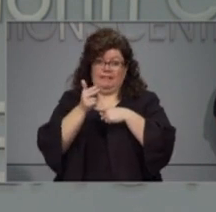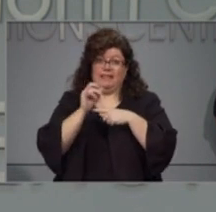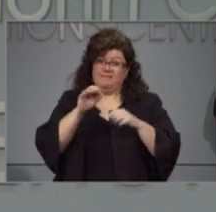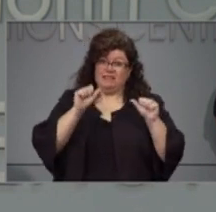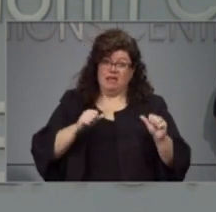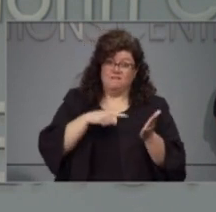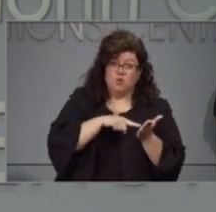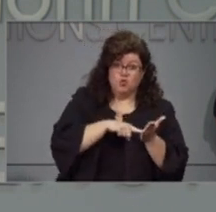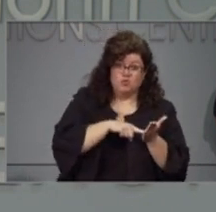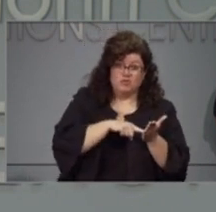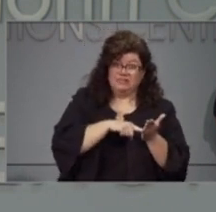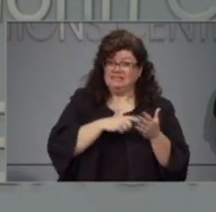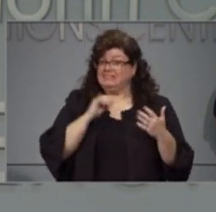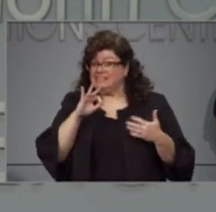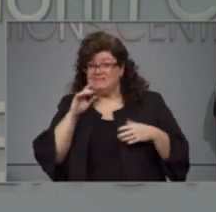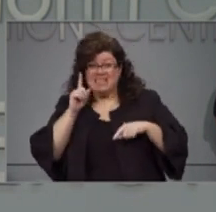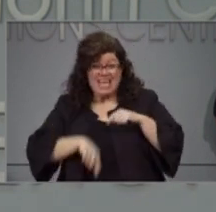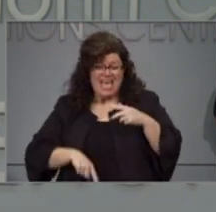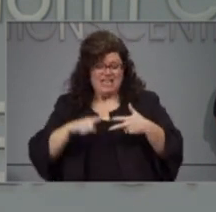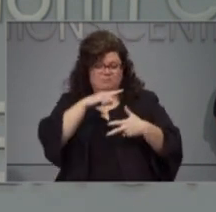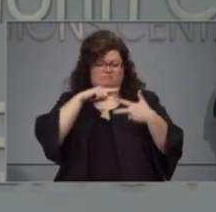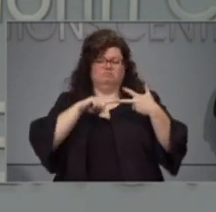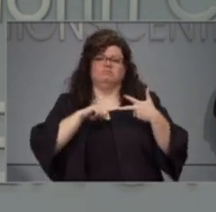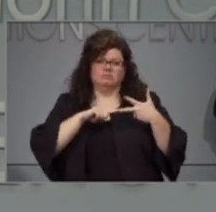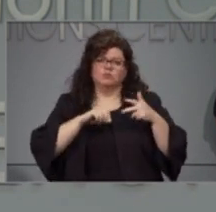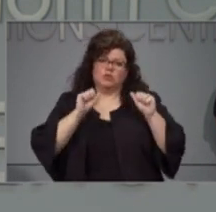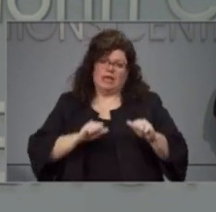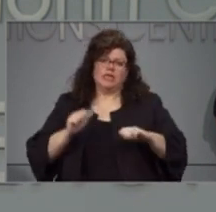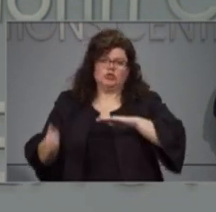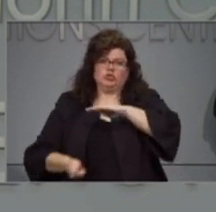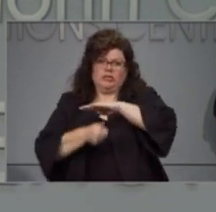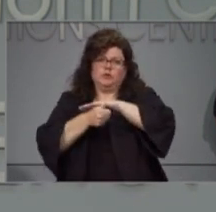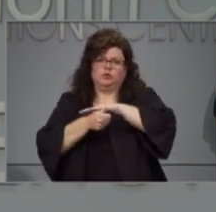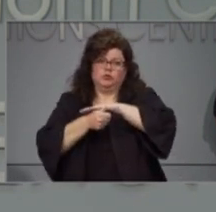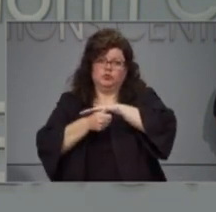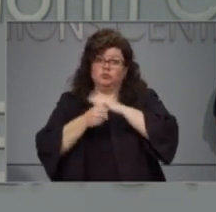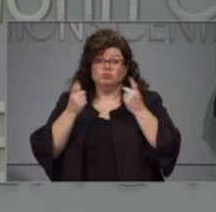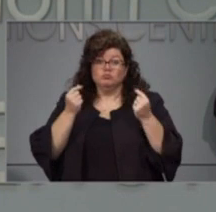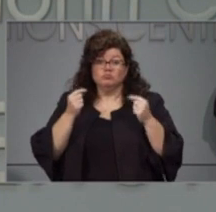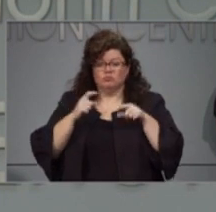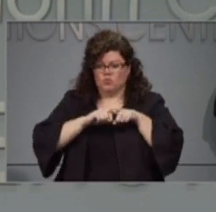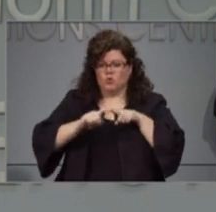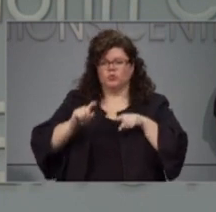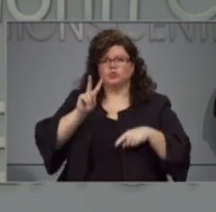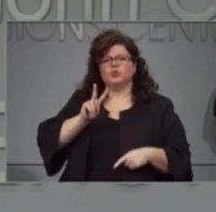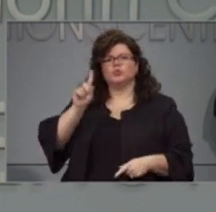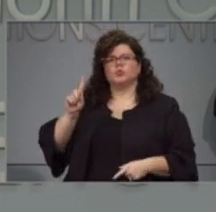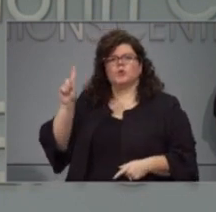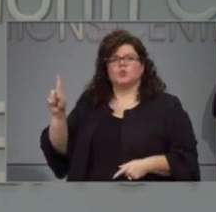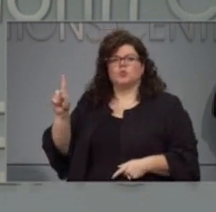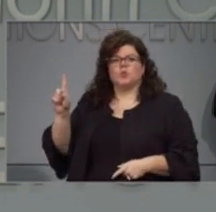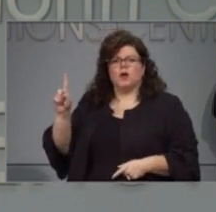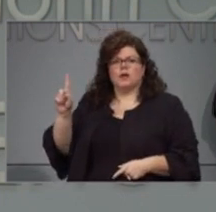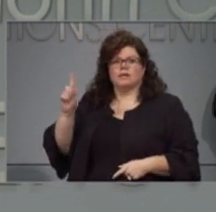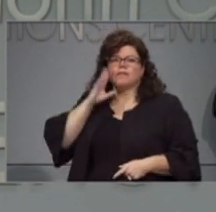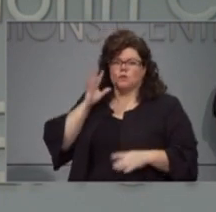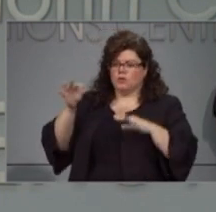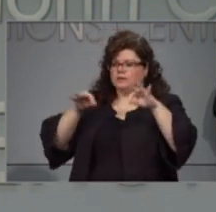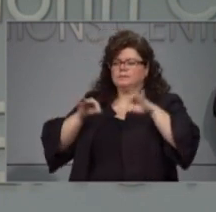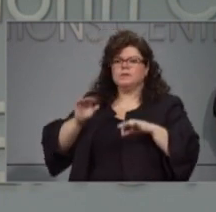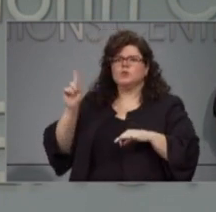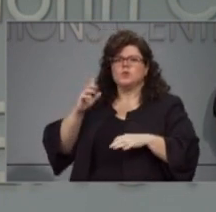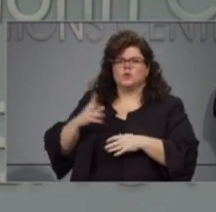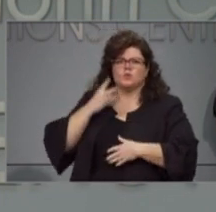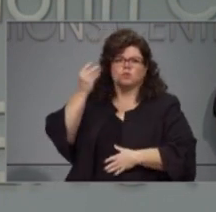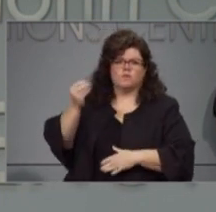for those who need them. Visit your county government website or call 211 for instructions on sheltering